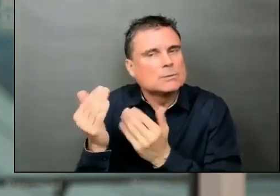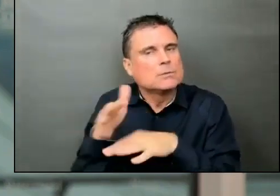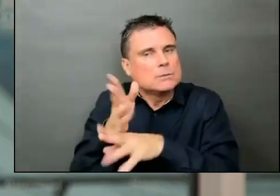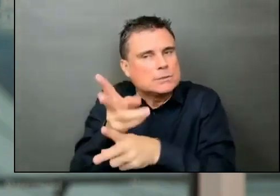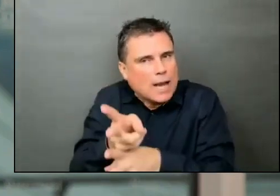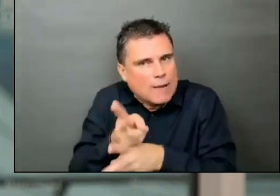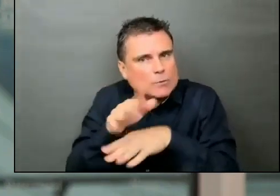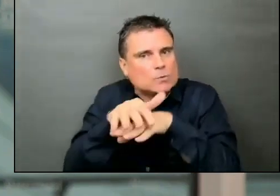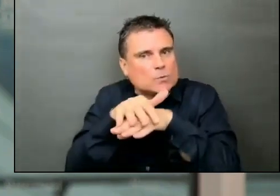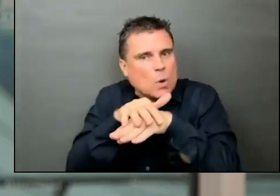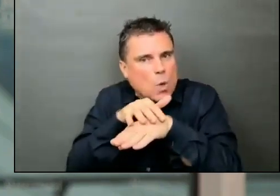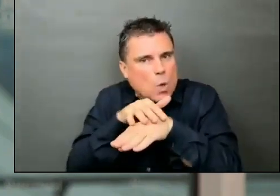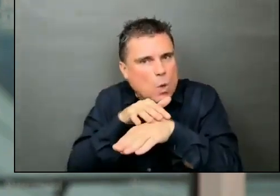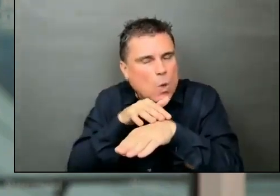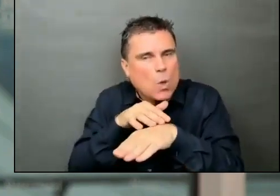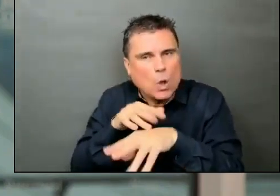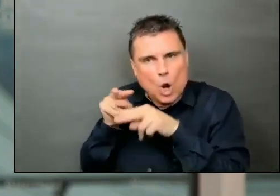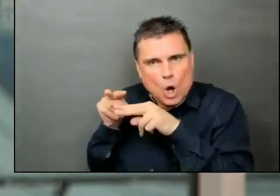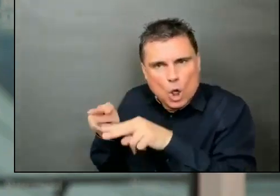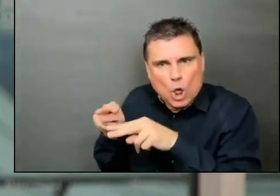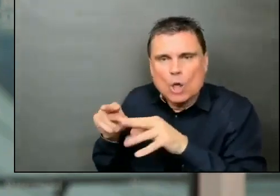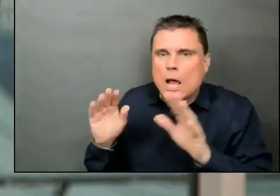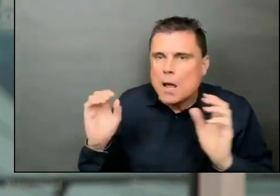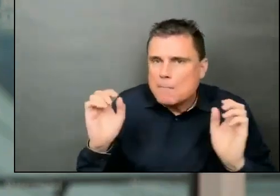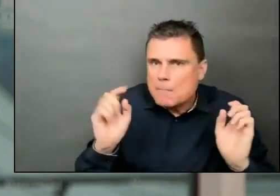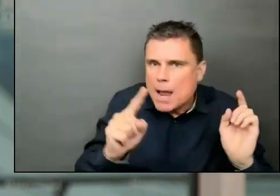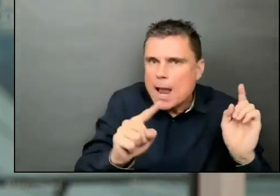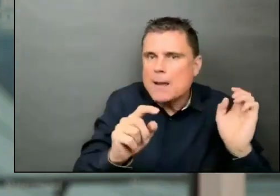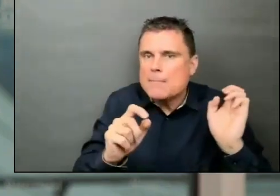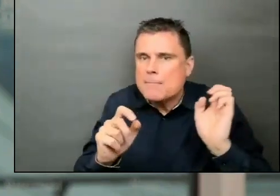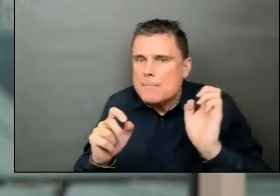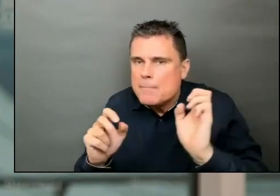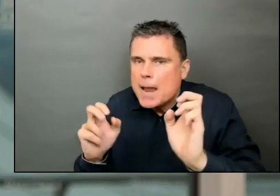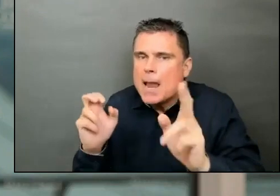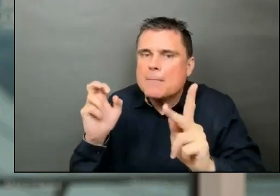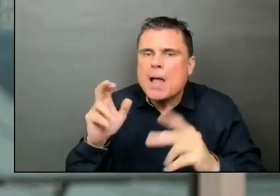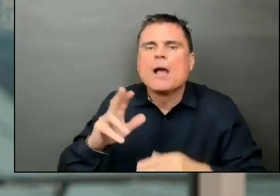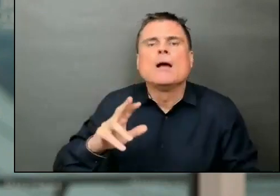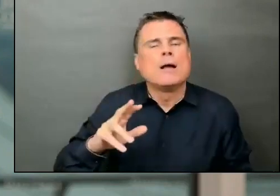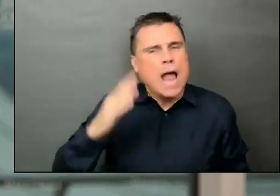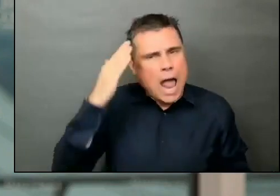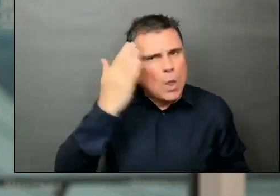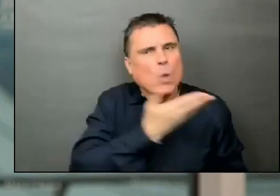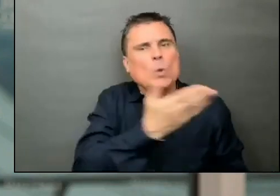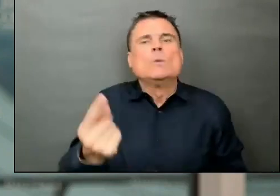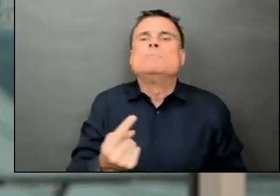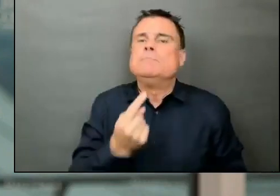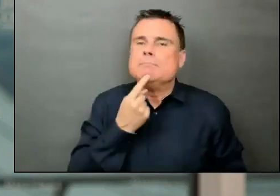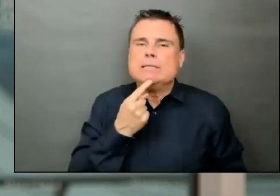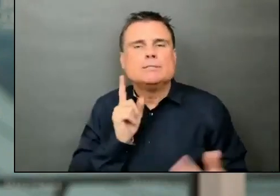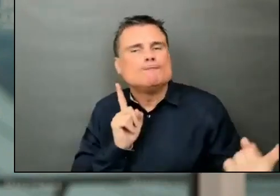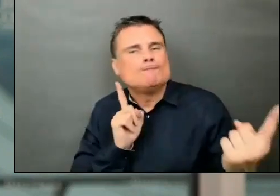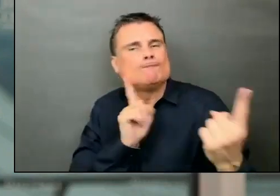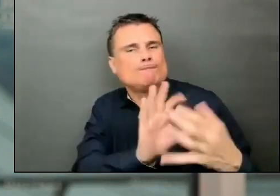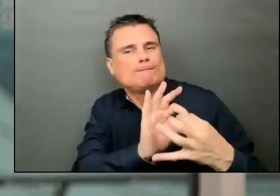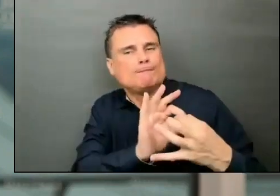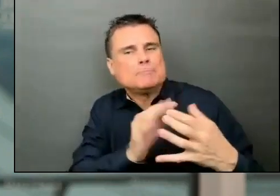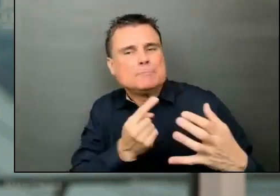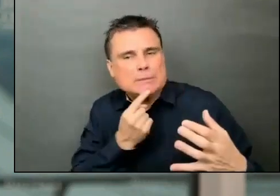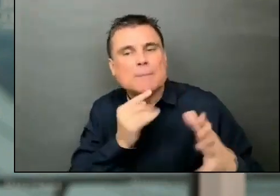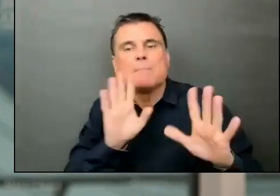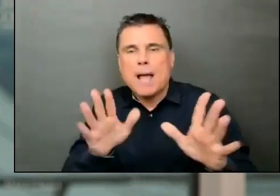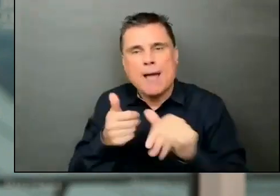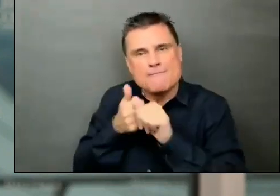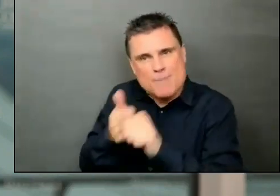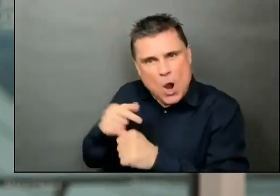way, those connections that have been missing, so by the end of the month, once again, we can look to